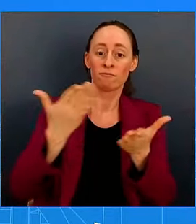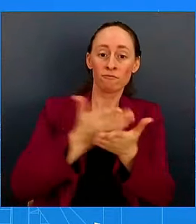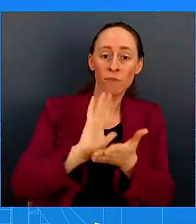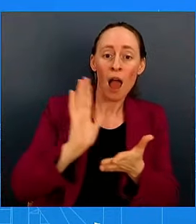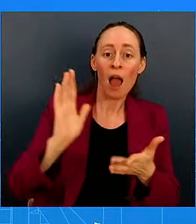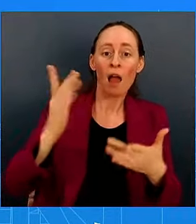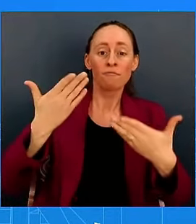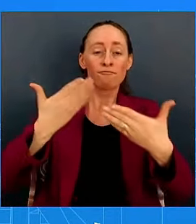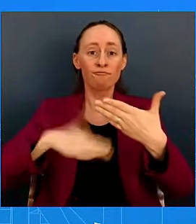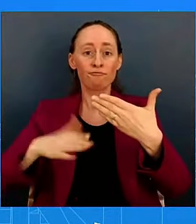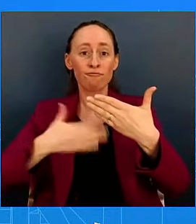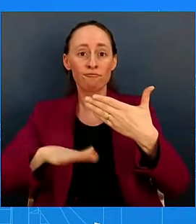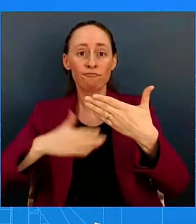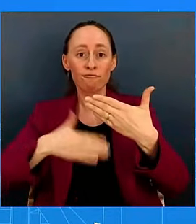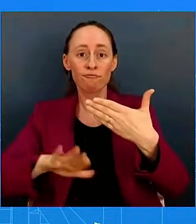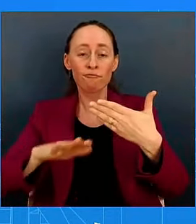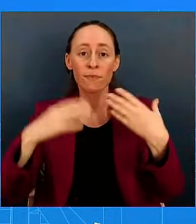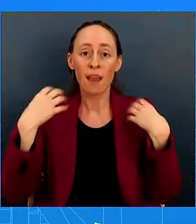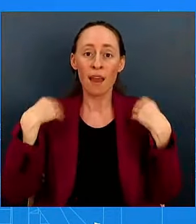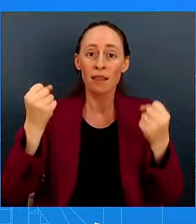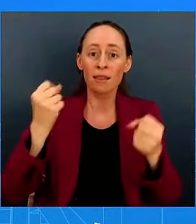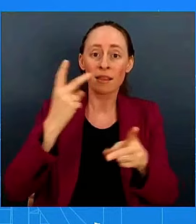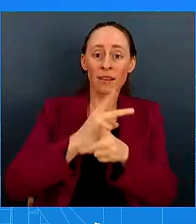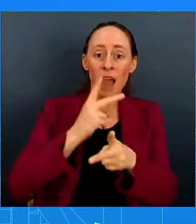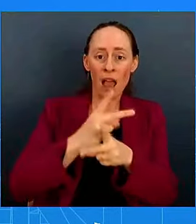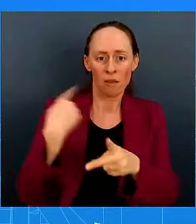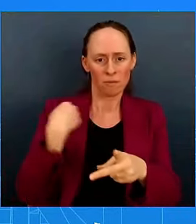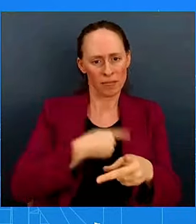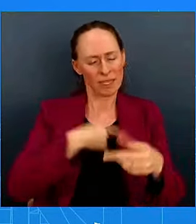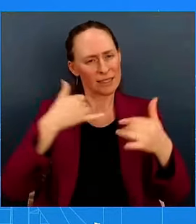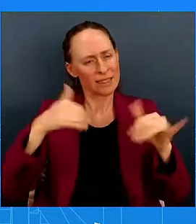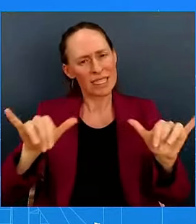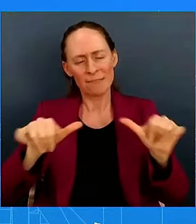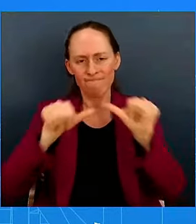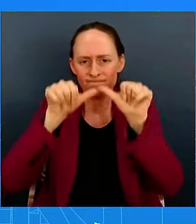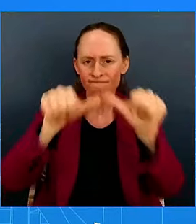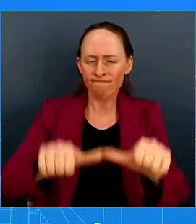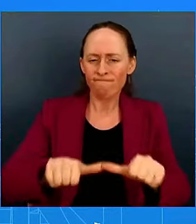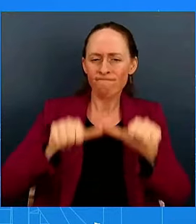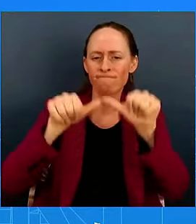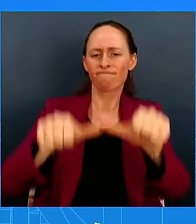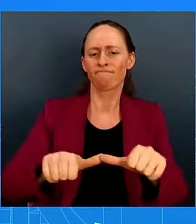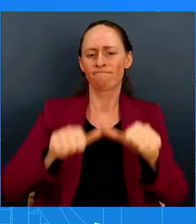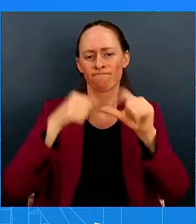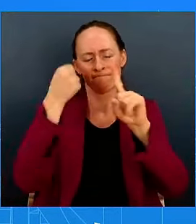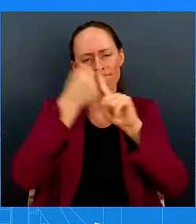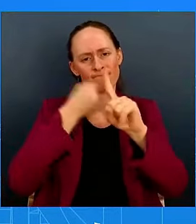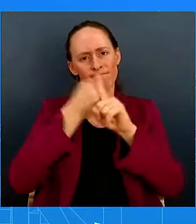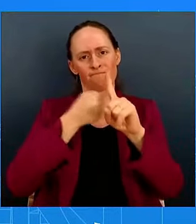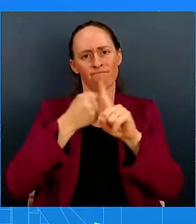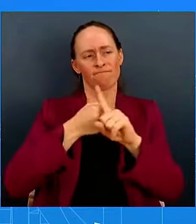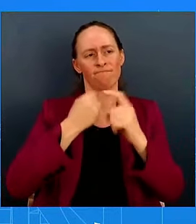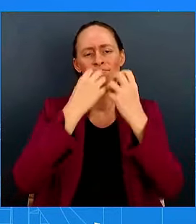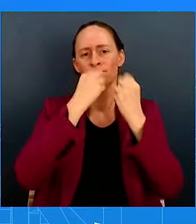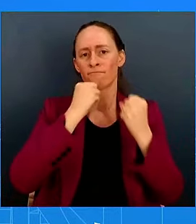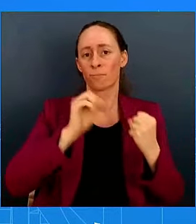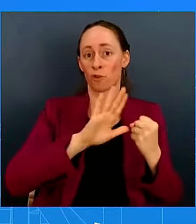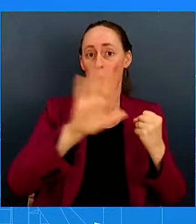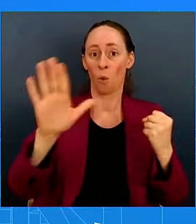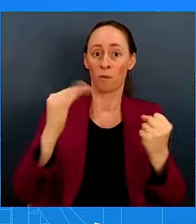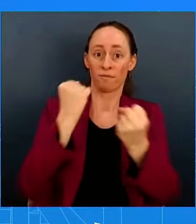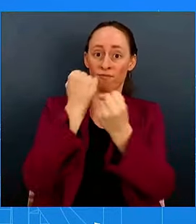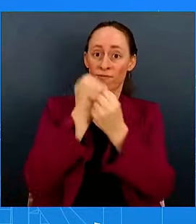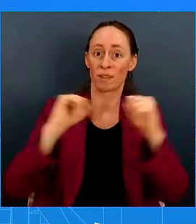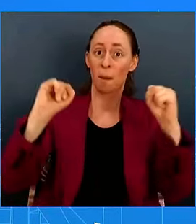we are going to continue to fight for those freedoms. We believe that it is important to do so. And so we're going to do everything that we can to